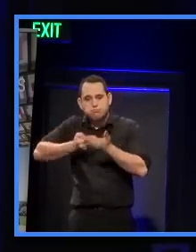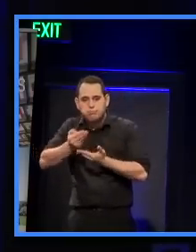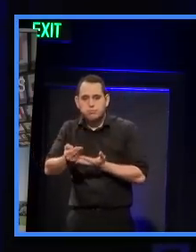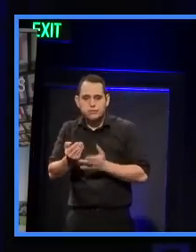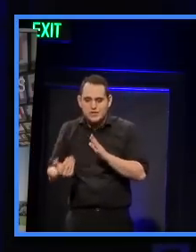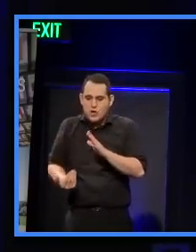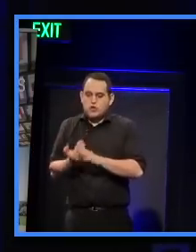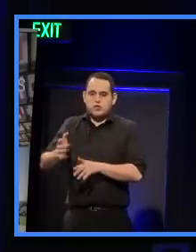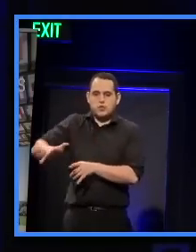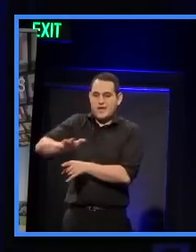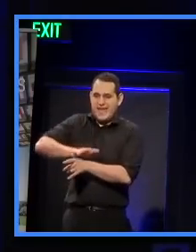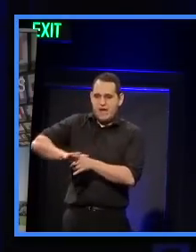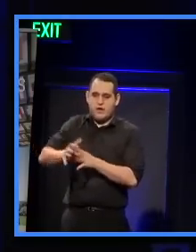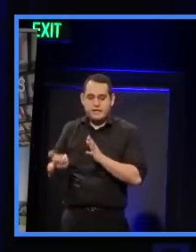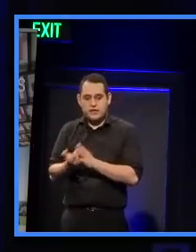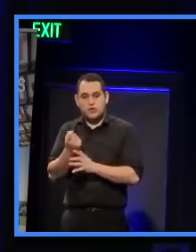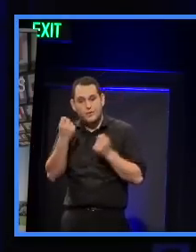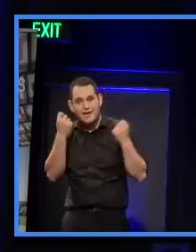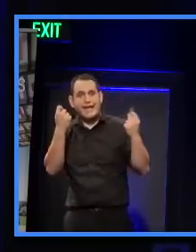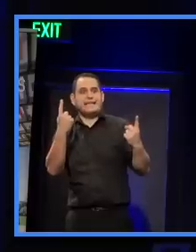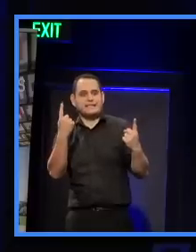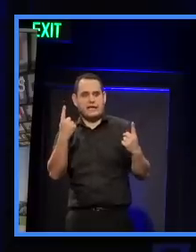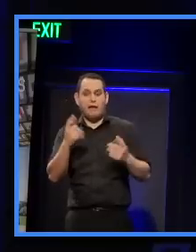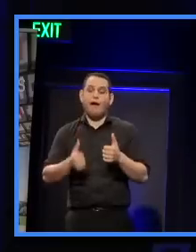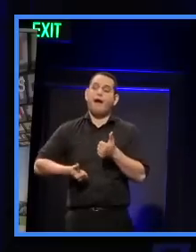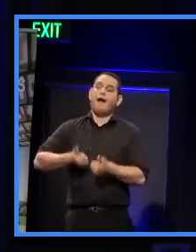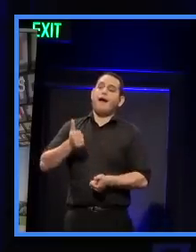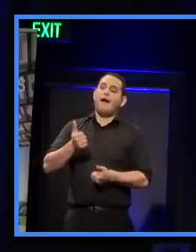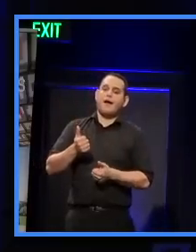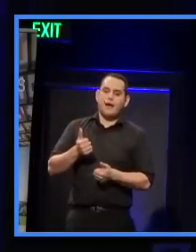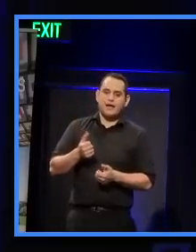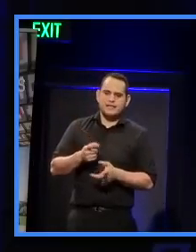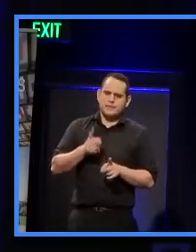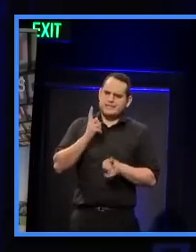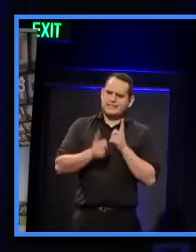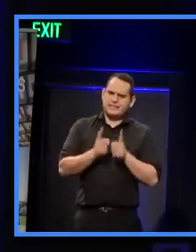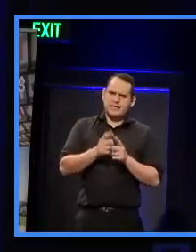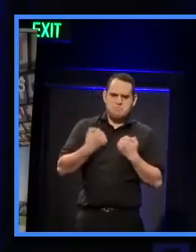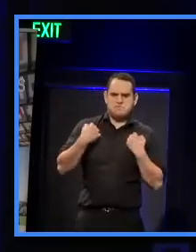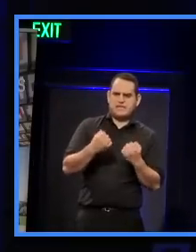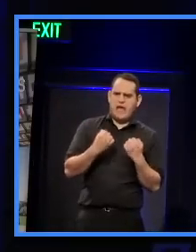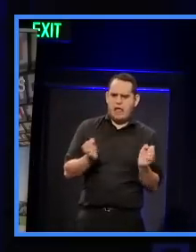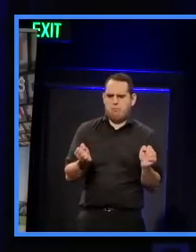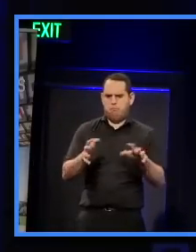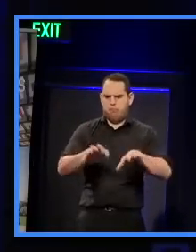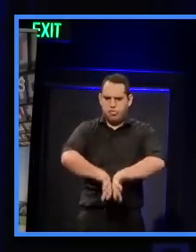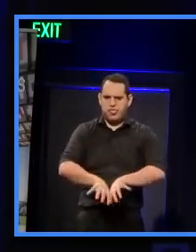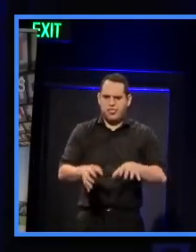you will see the comprehensive and sometimes very destructive influence of the private motor car.